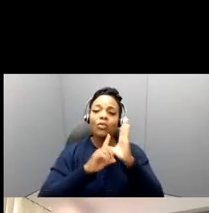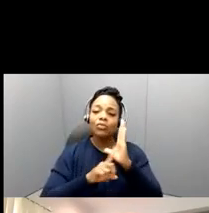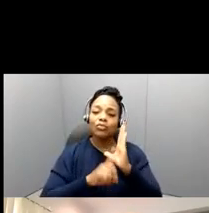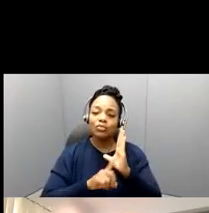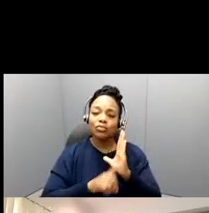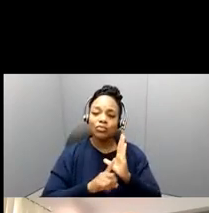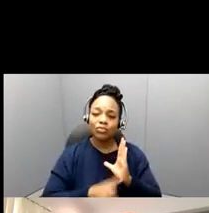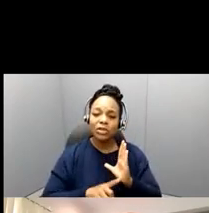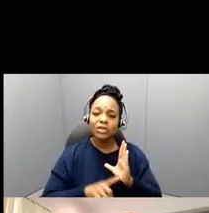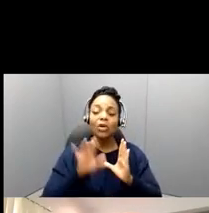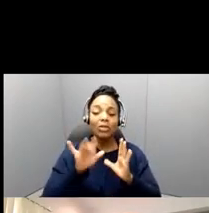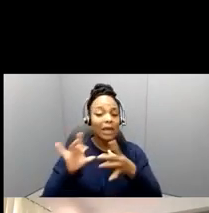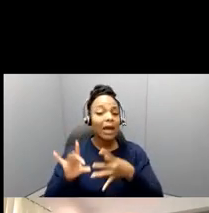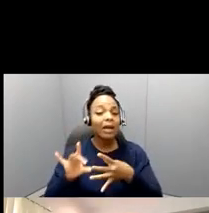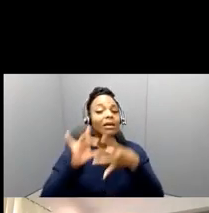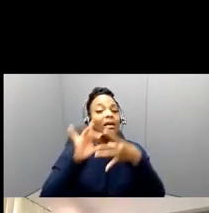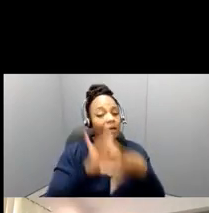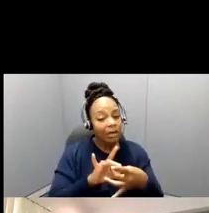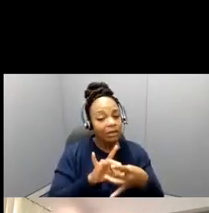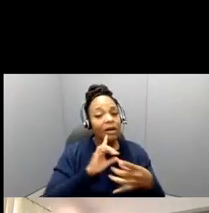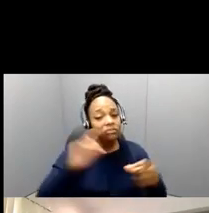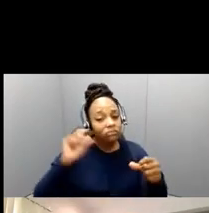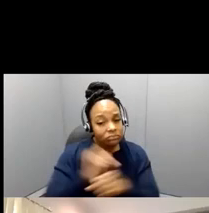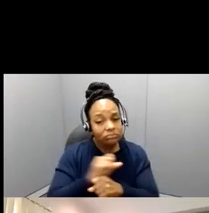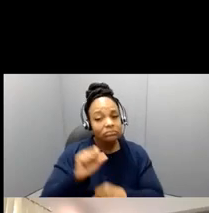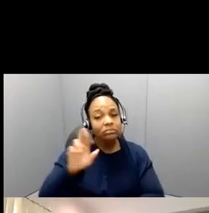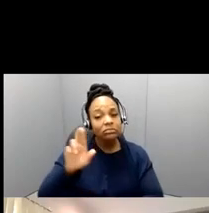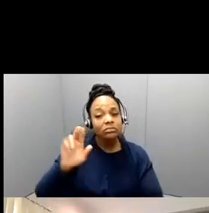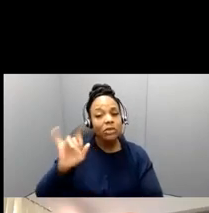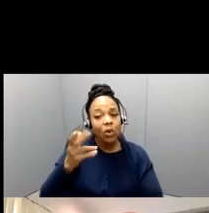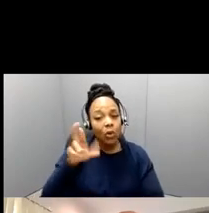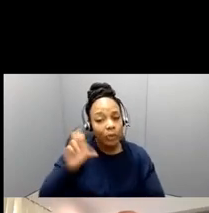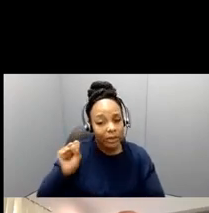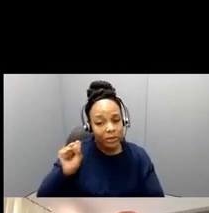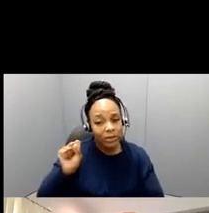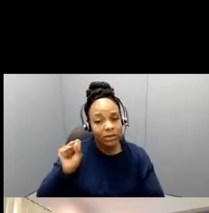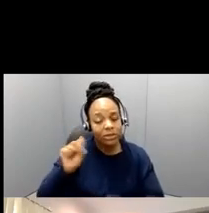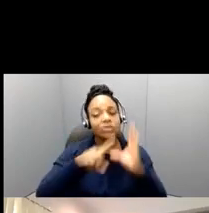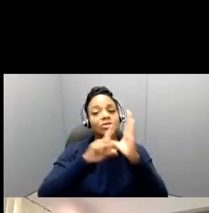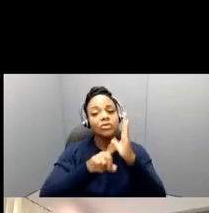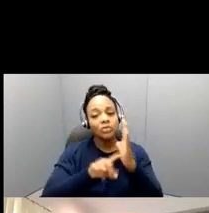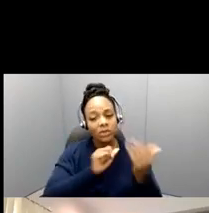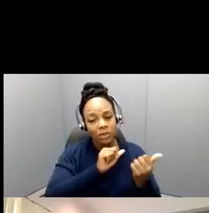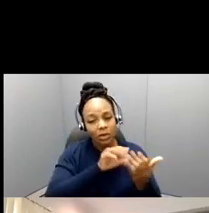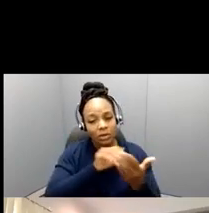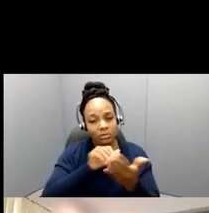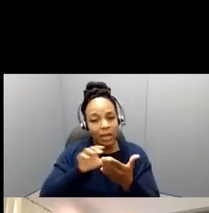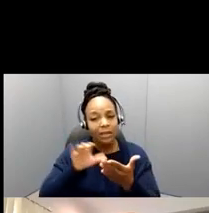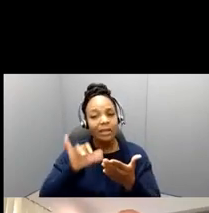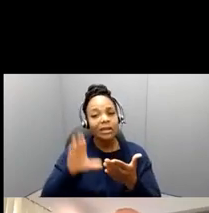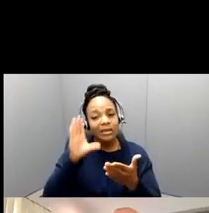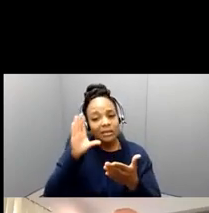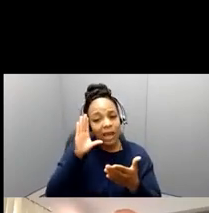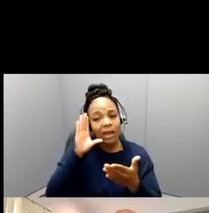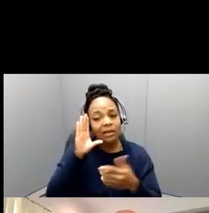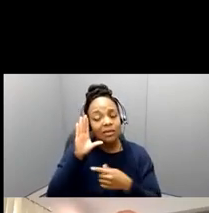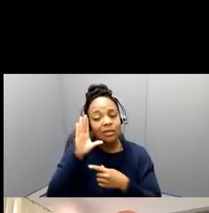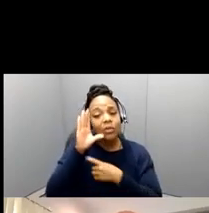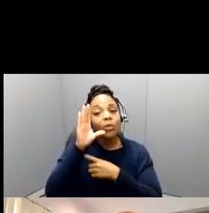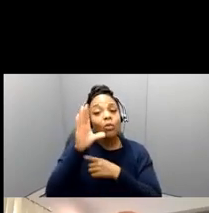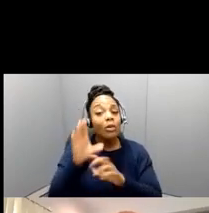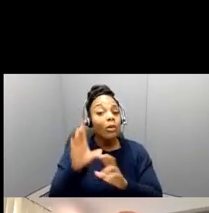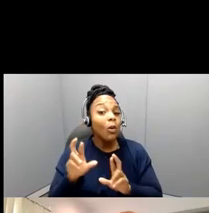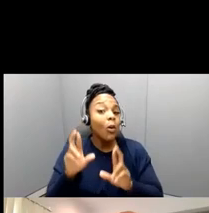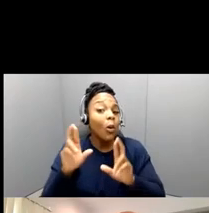research methods that are, that will yield studies that will, we hope that one day will be